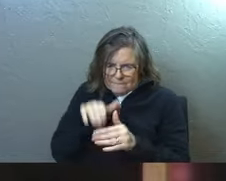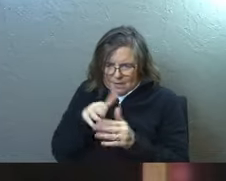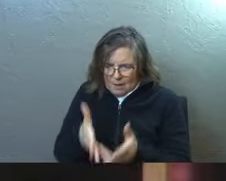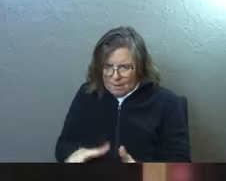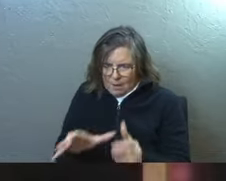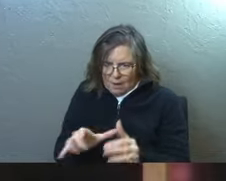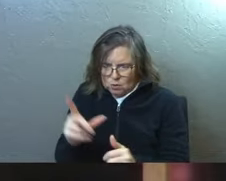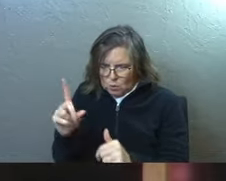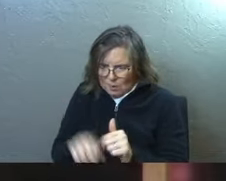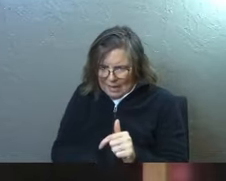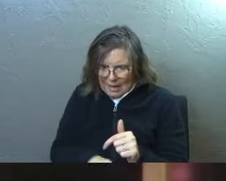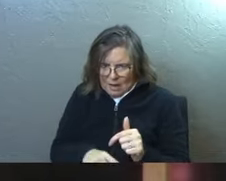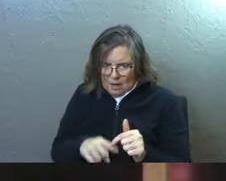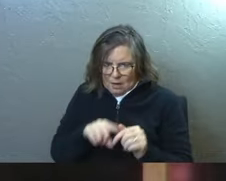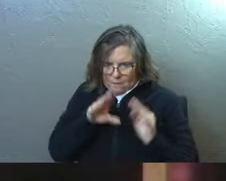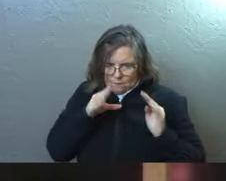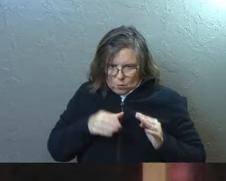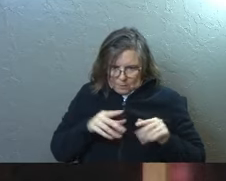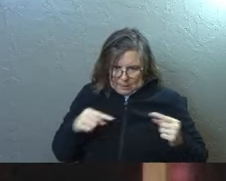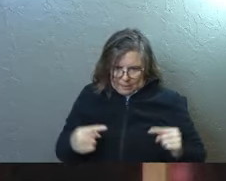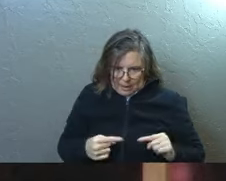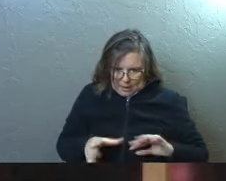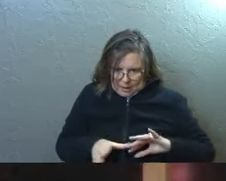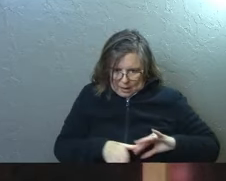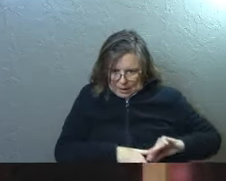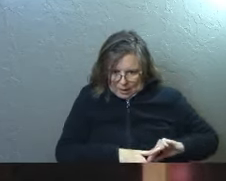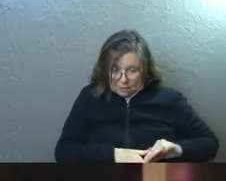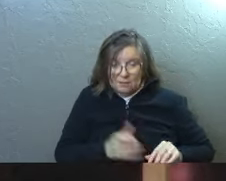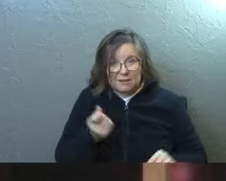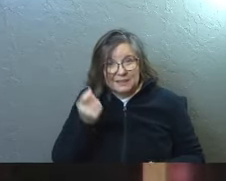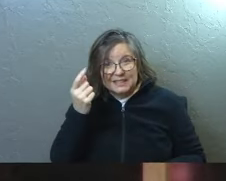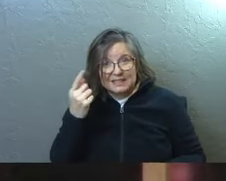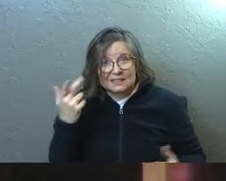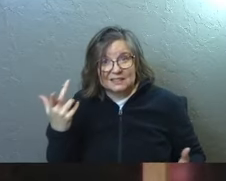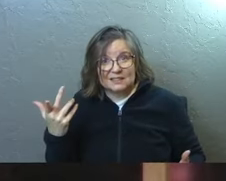so that we don't have to feel the pain that's there. Make sense?